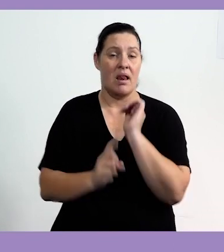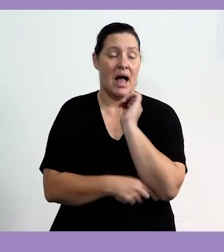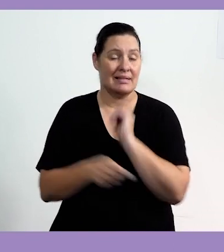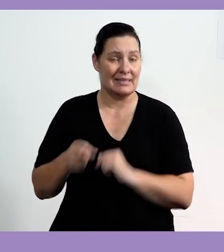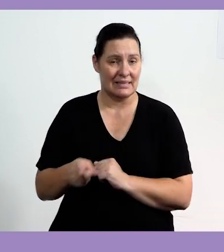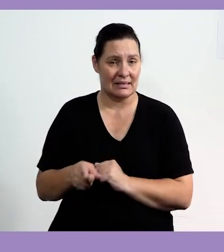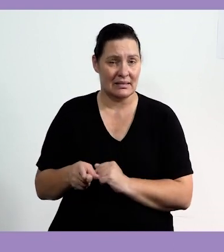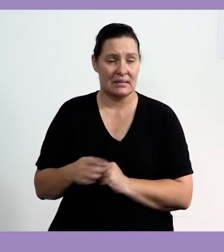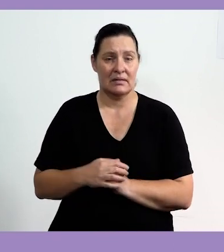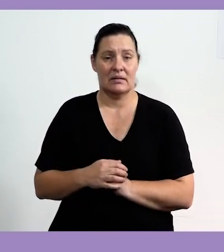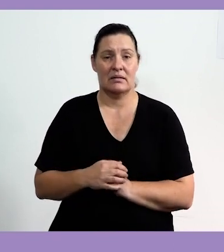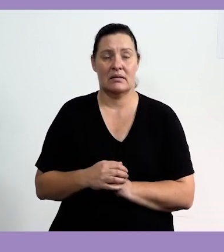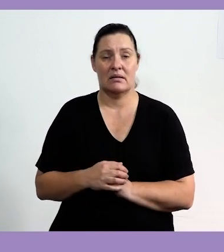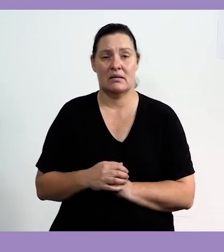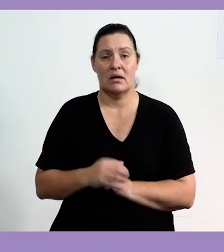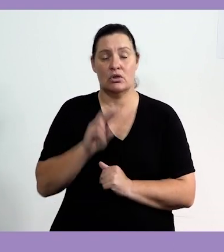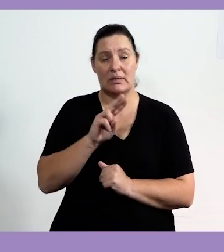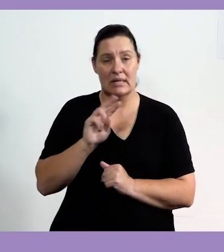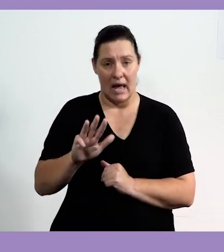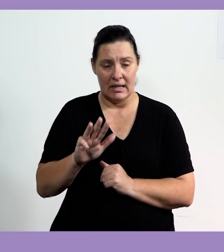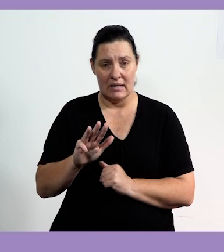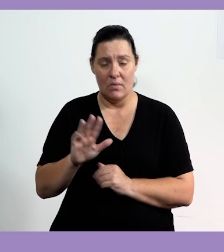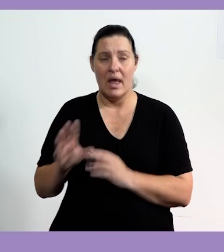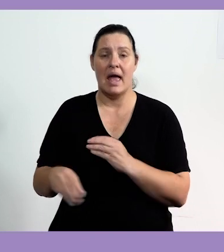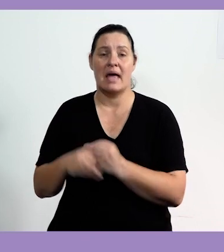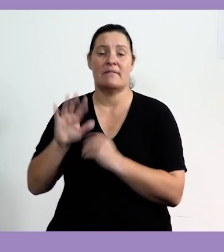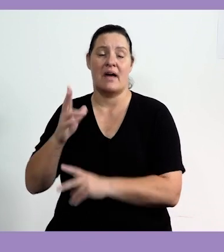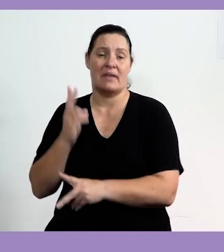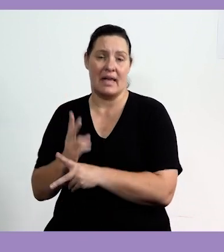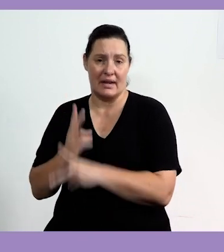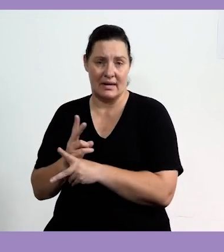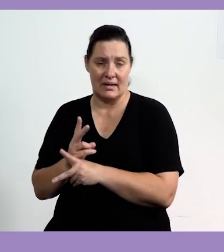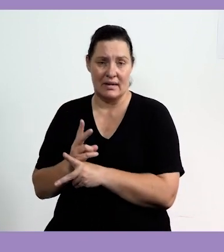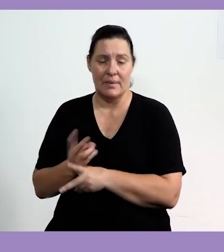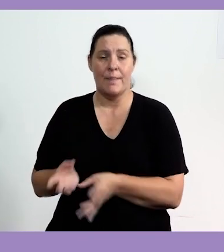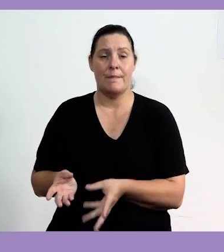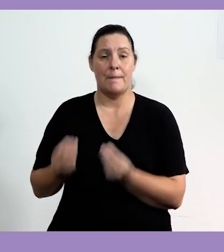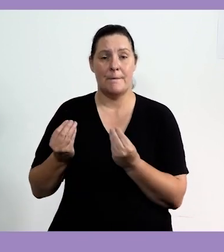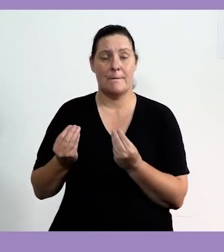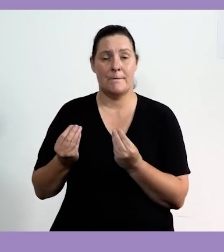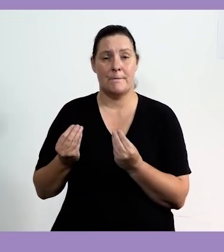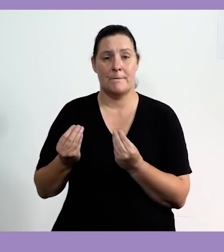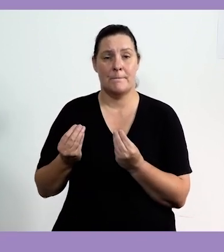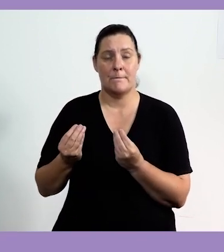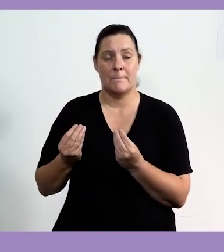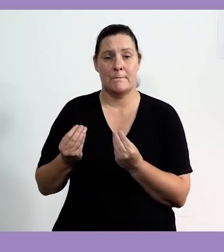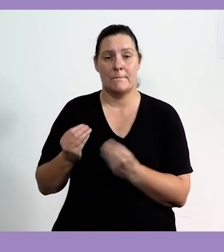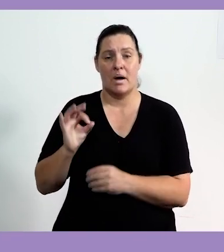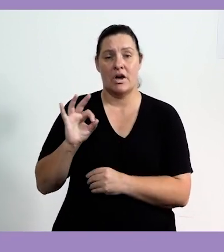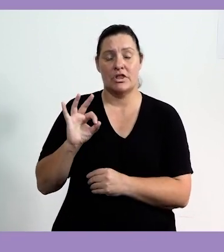And for the last one that we've been asked for, from 29, we're going to add 5 again, and that gives us